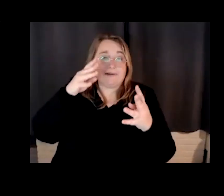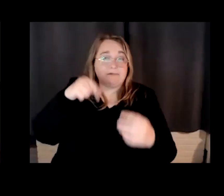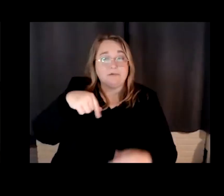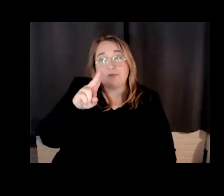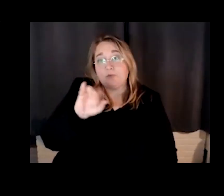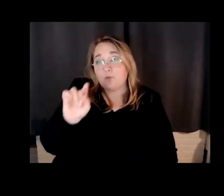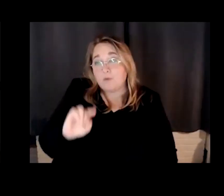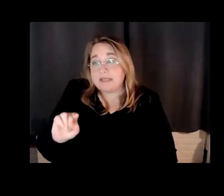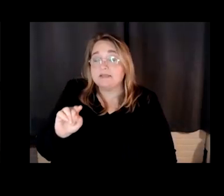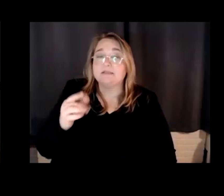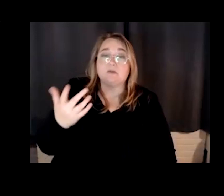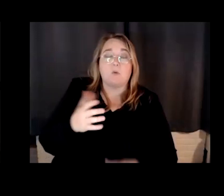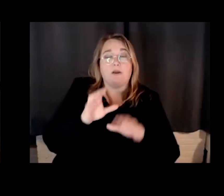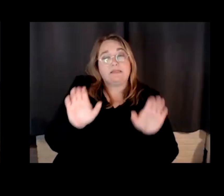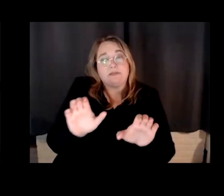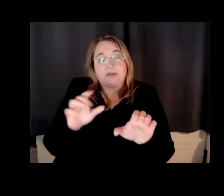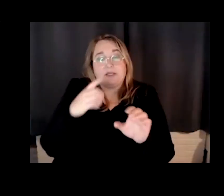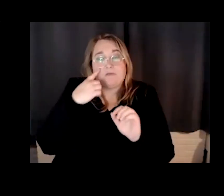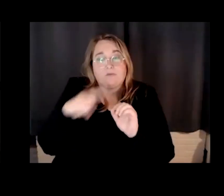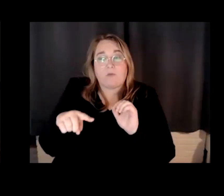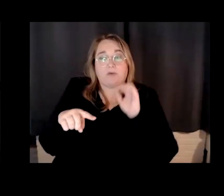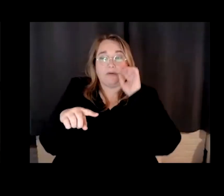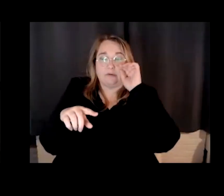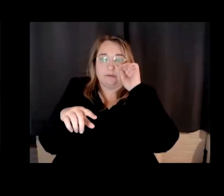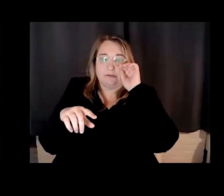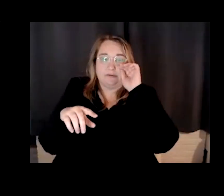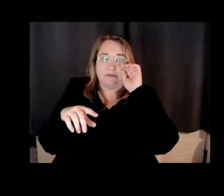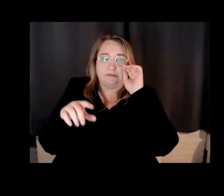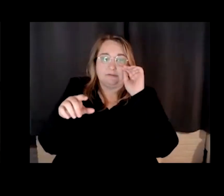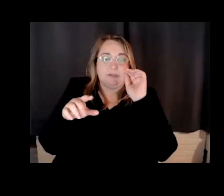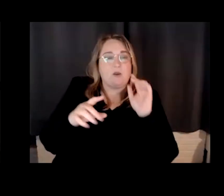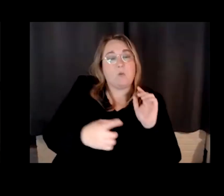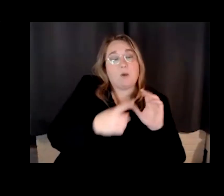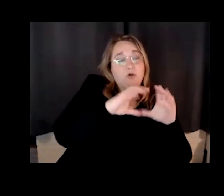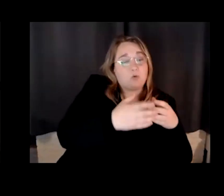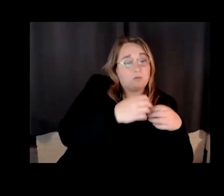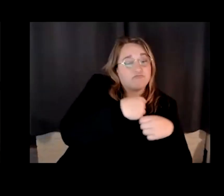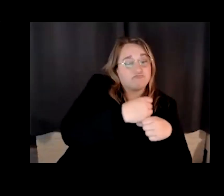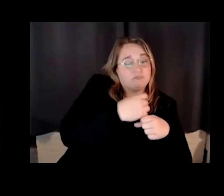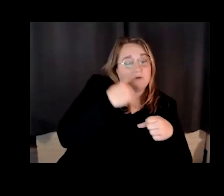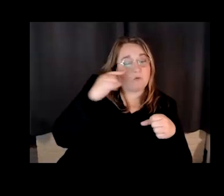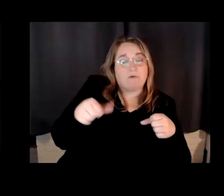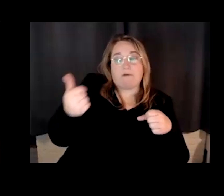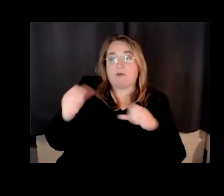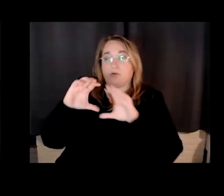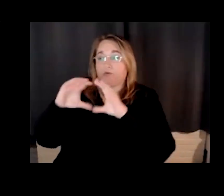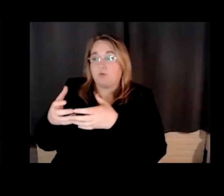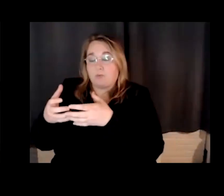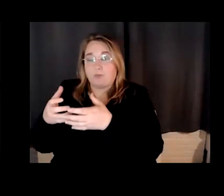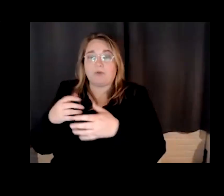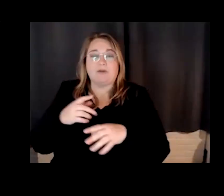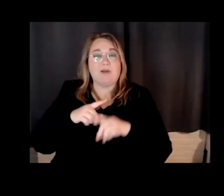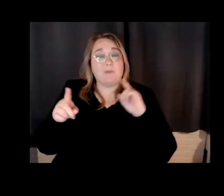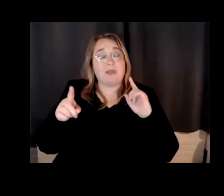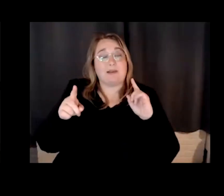like, you know, activities for like one group or create it for like other groups in the class, but to, but to do it for